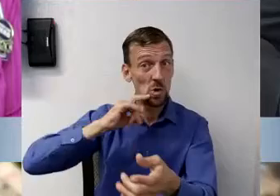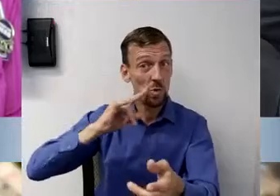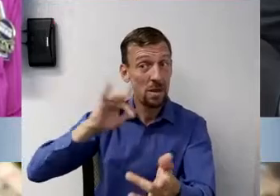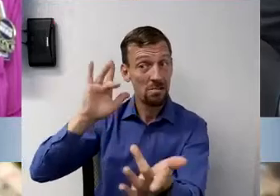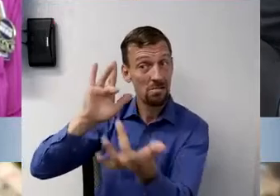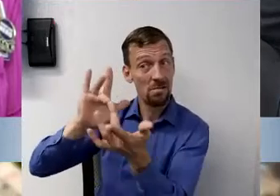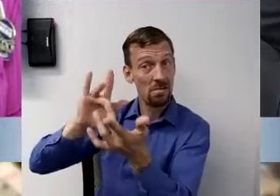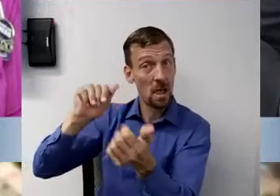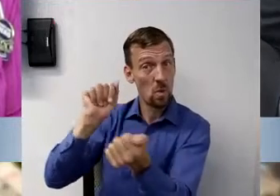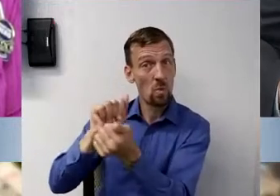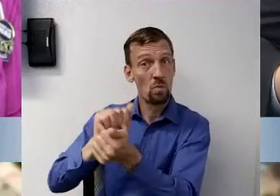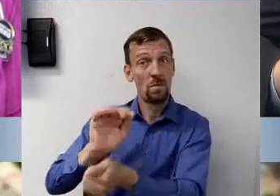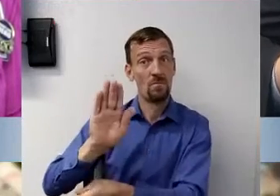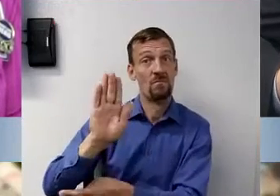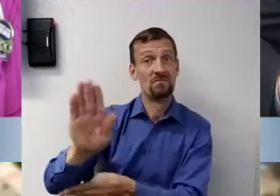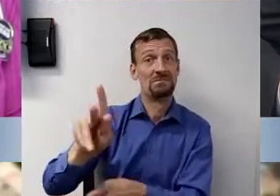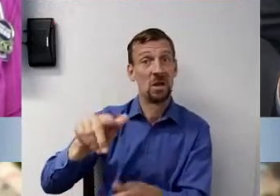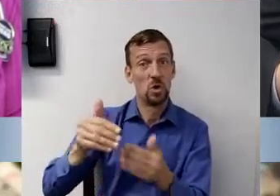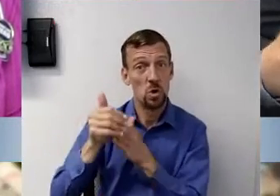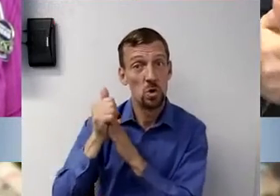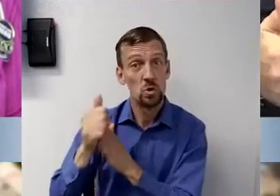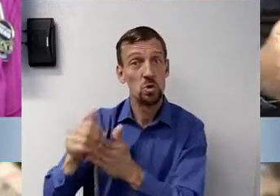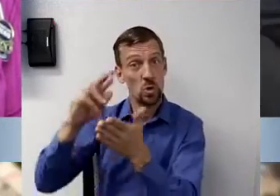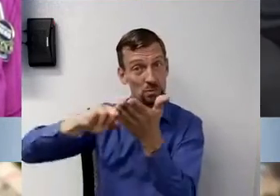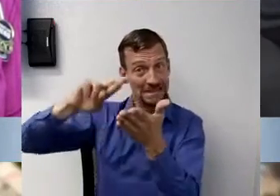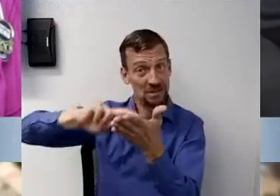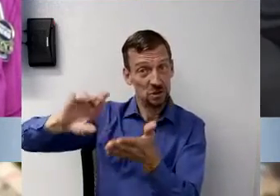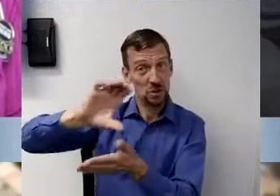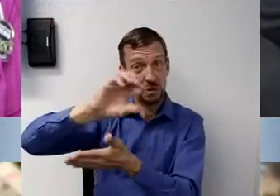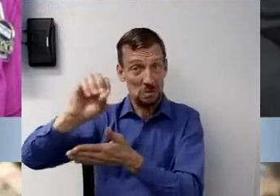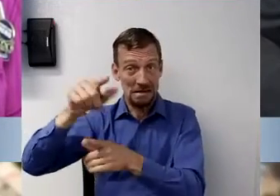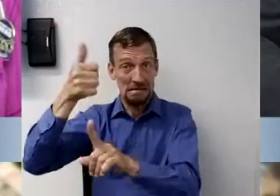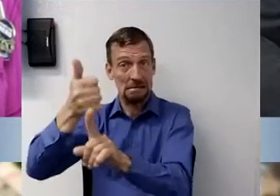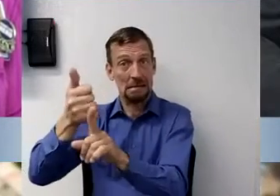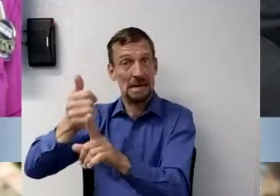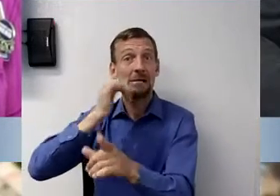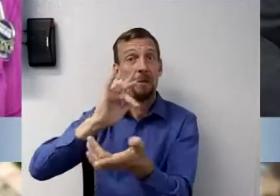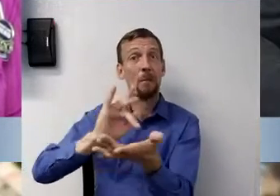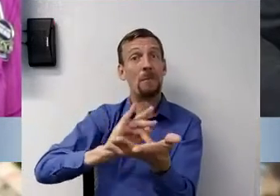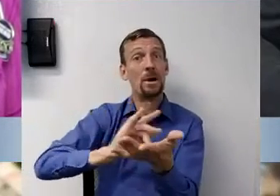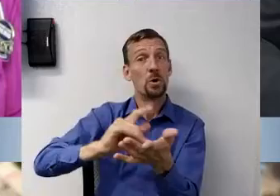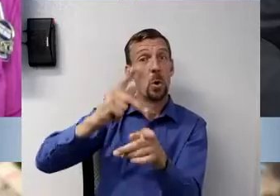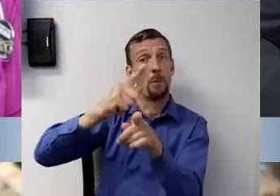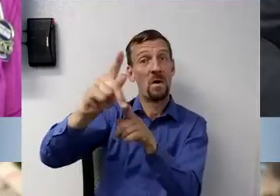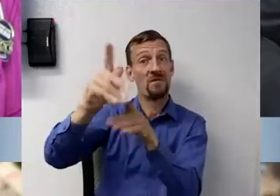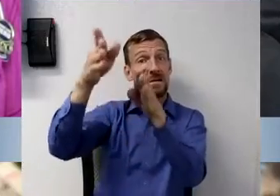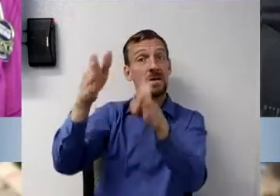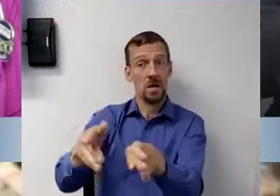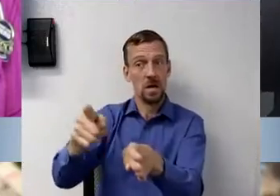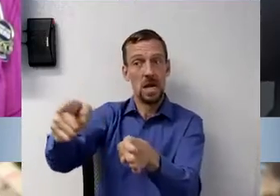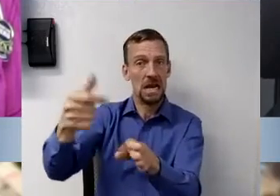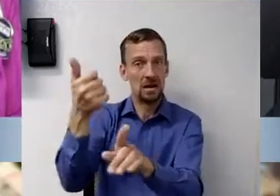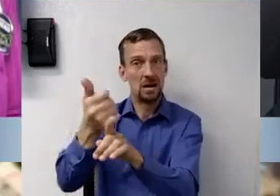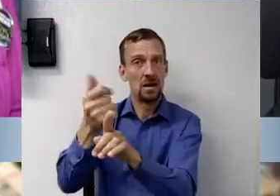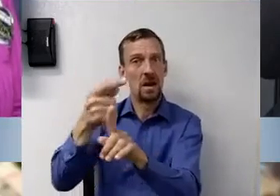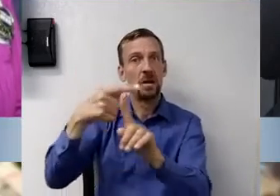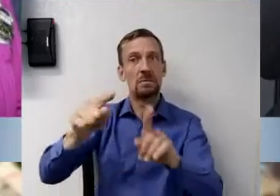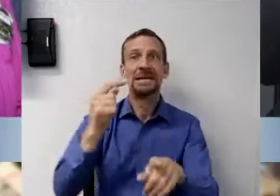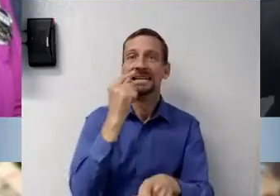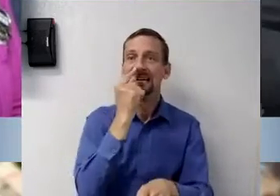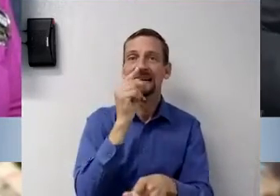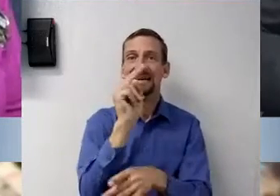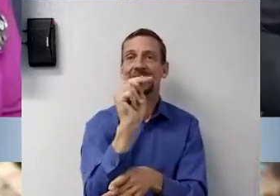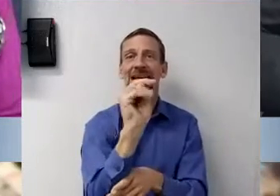contact with their, um, lead research and, and medical professionals. Um, but it is a nares